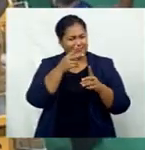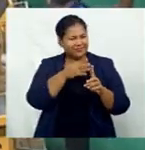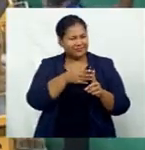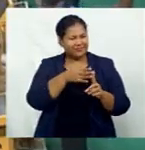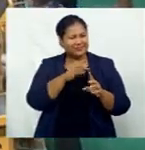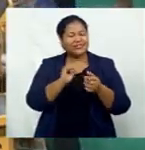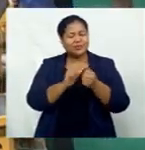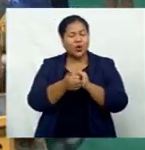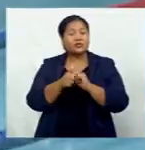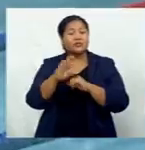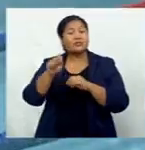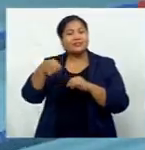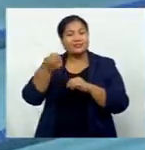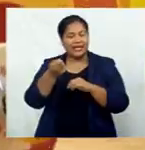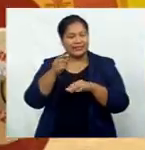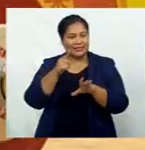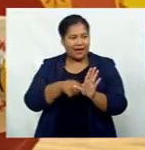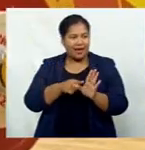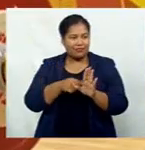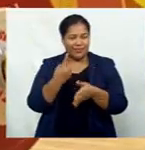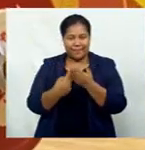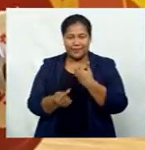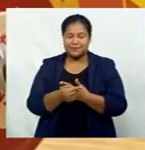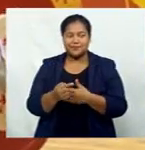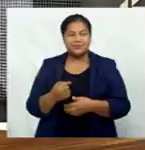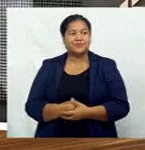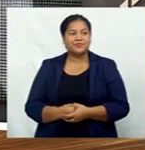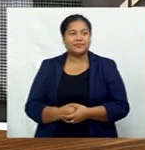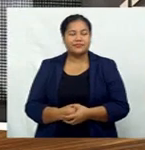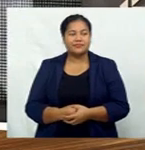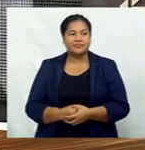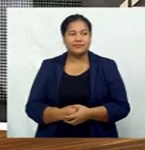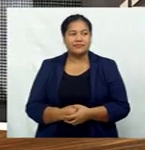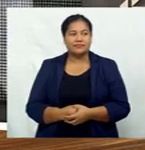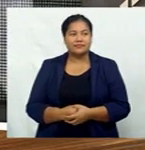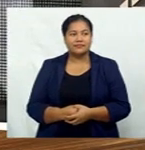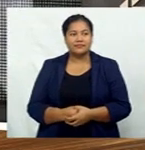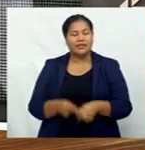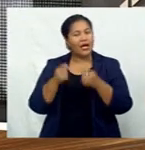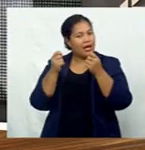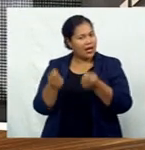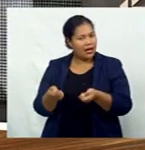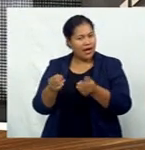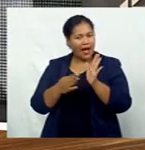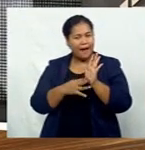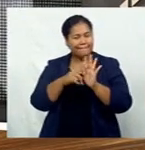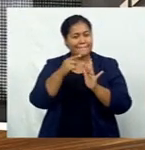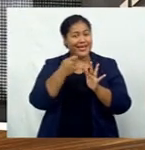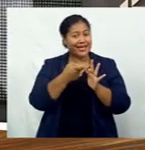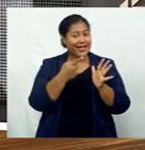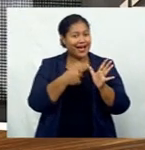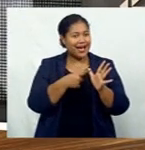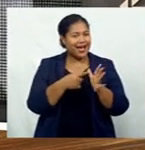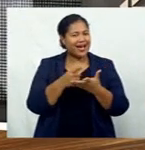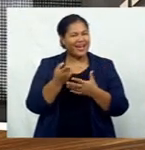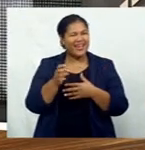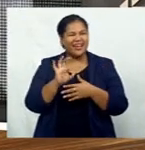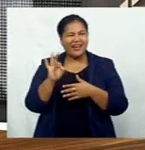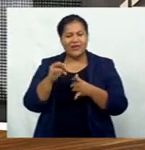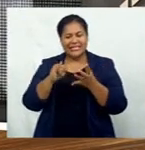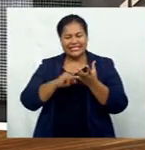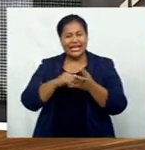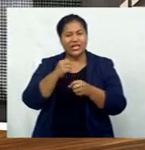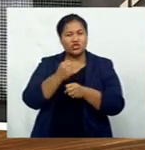June next year. Benina Rako Tonga, FPC Sports. A try by Mikaele Ravalawa was not enough as St. George